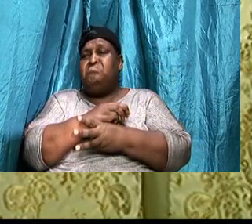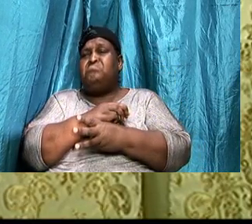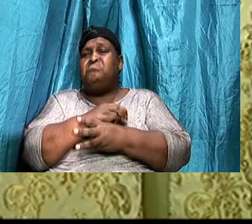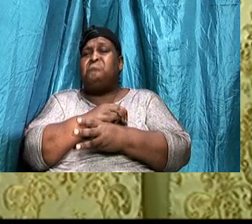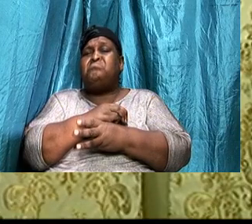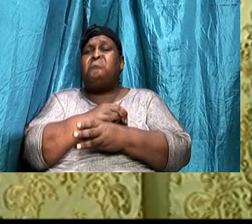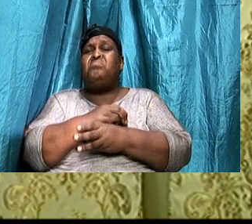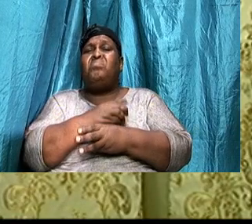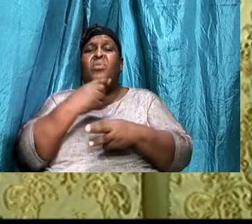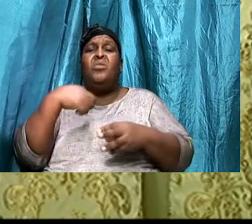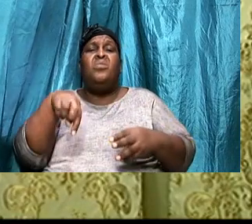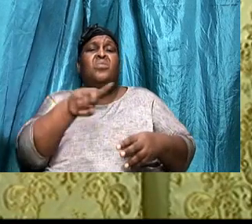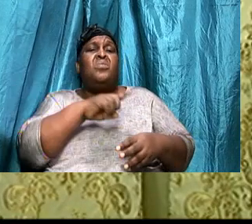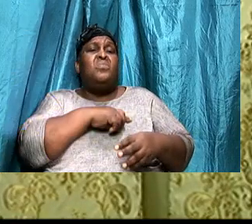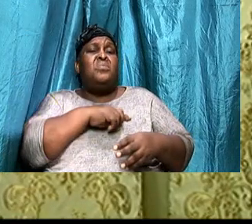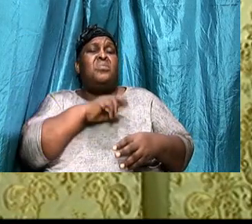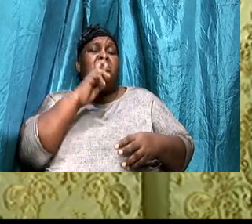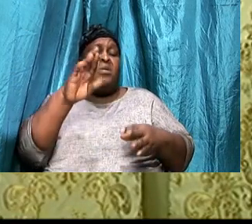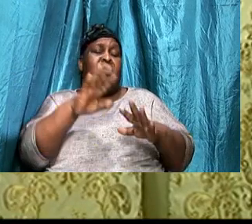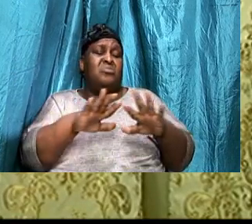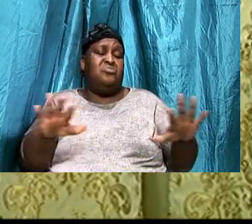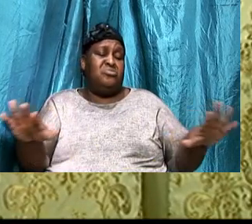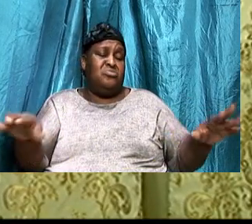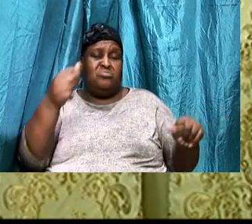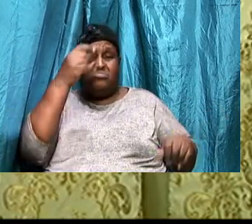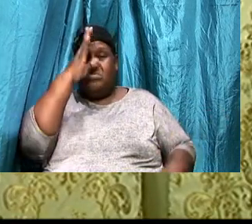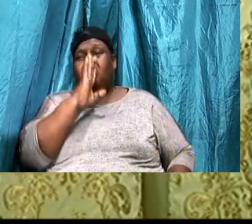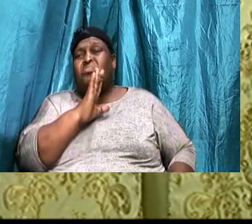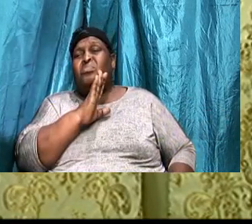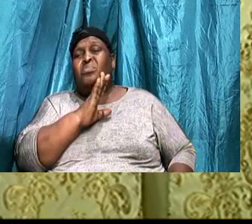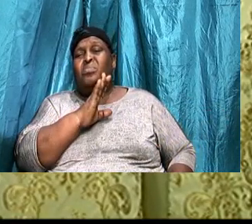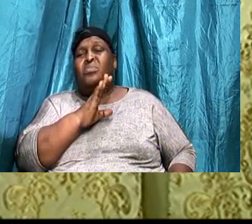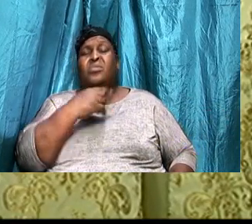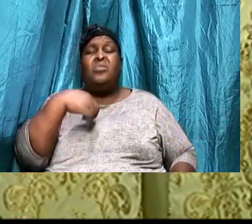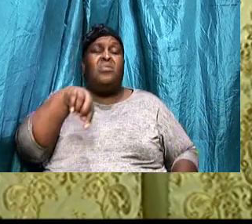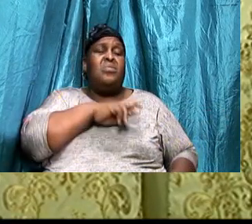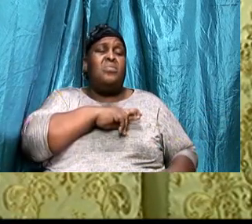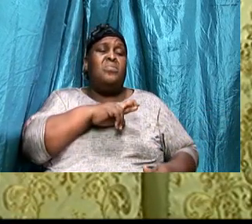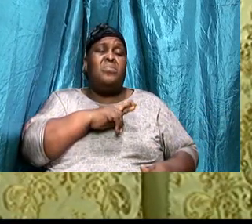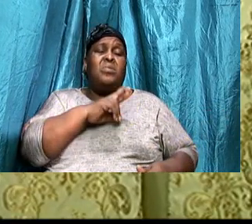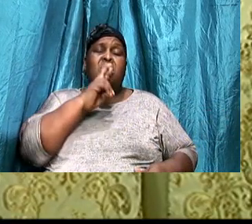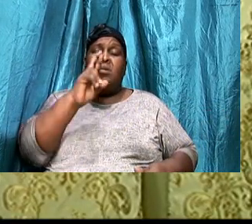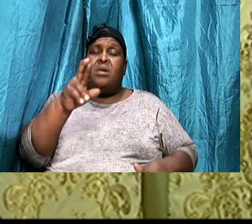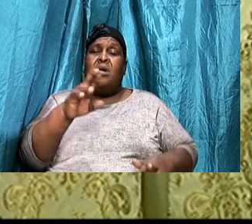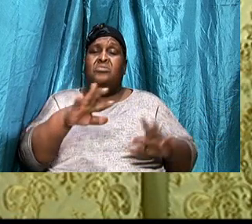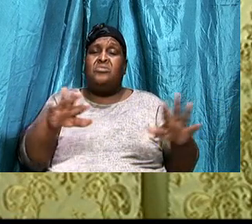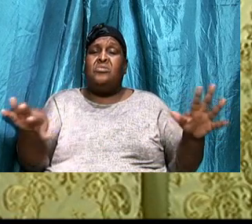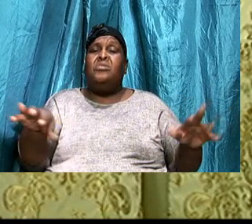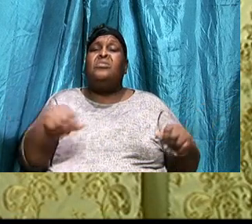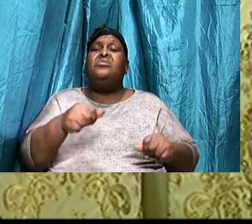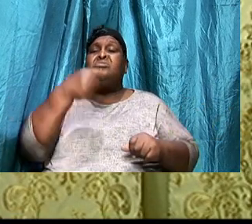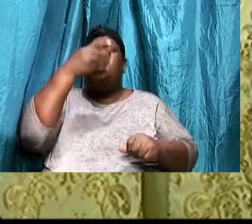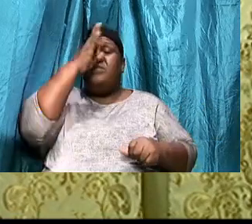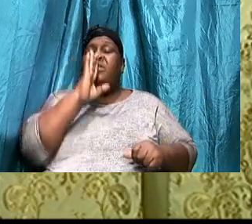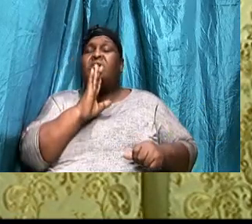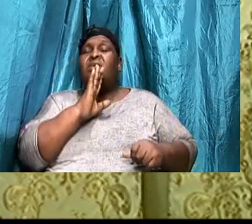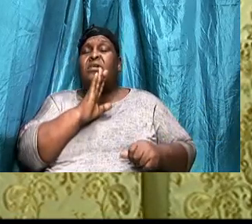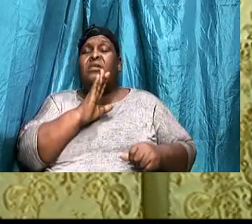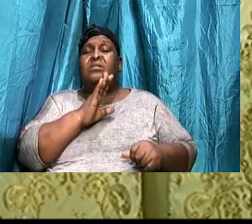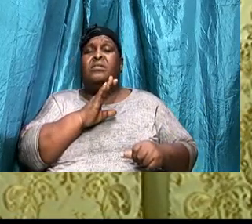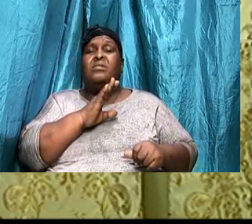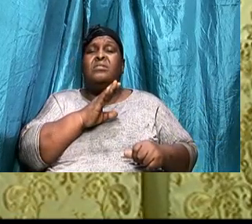We are, Children, Of God, We are, Children of the master, That dwells in heaven, We are,